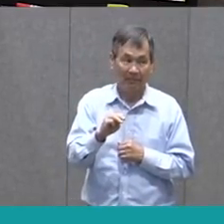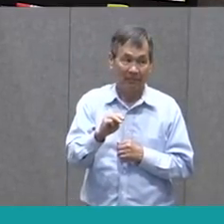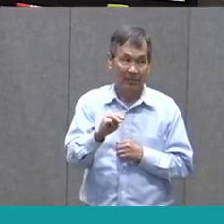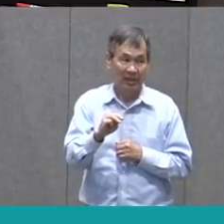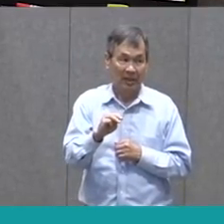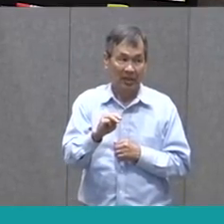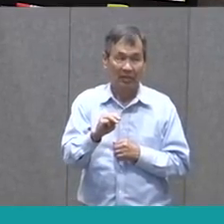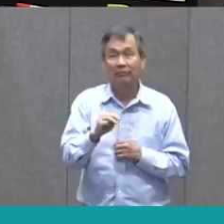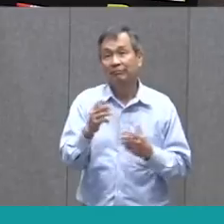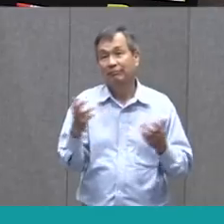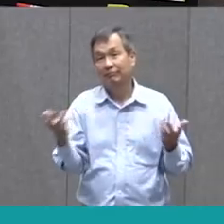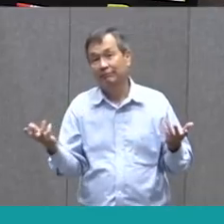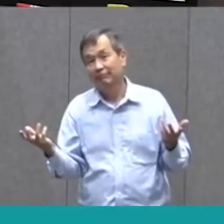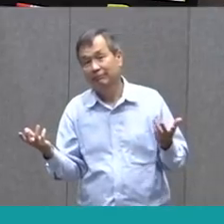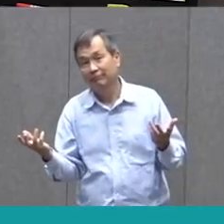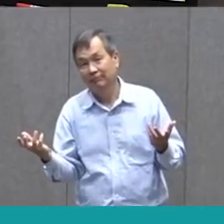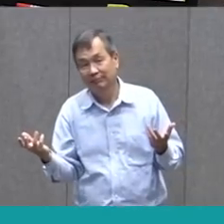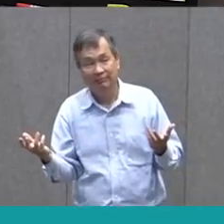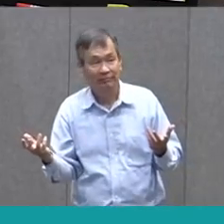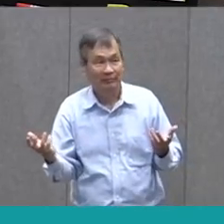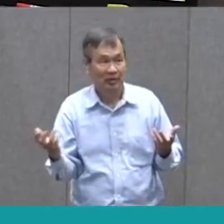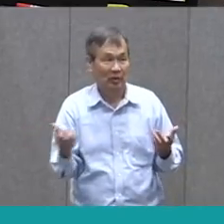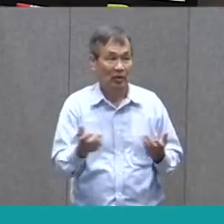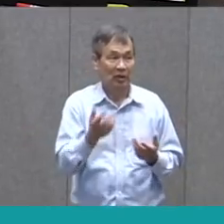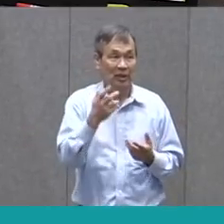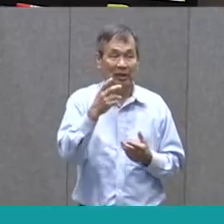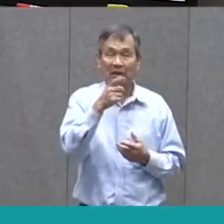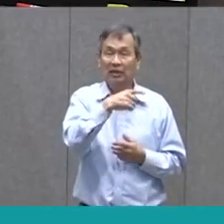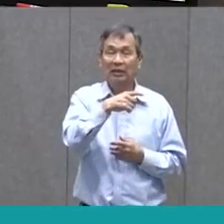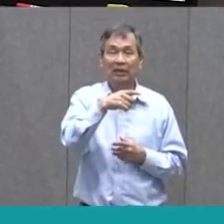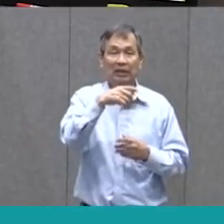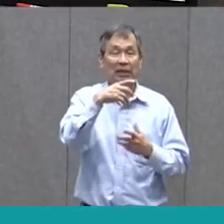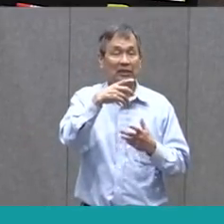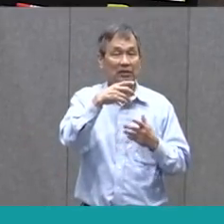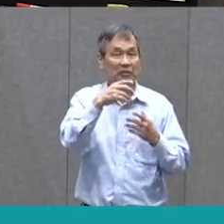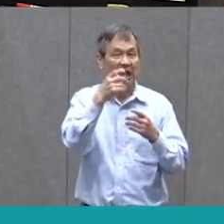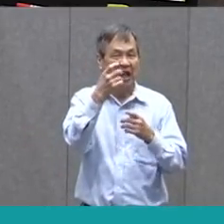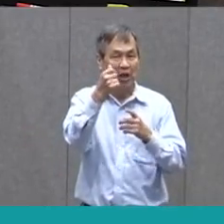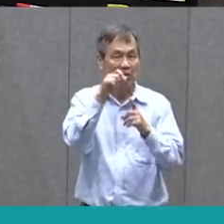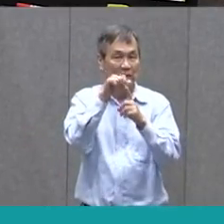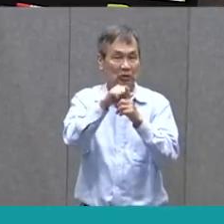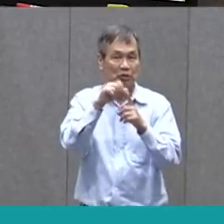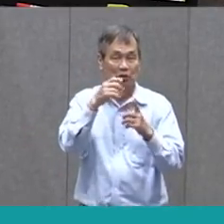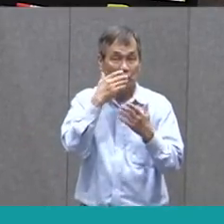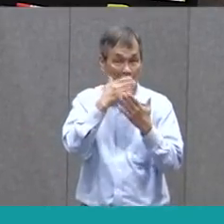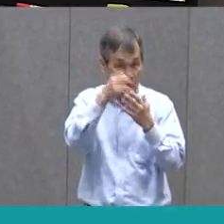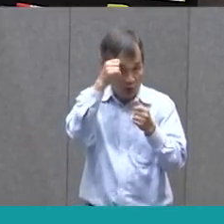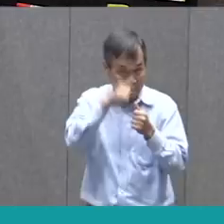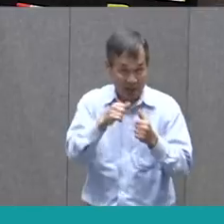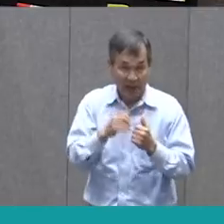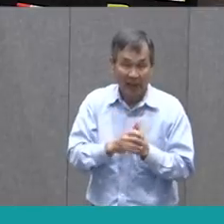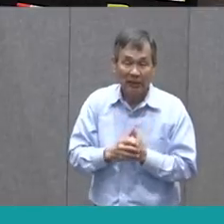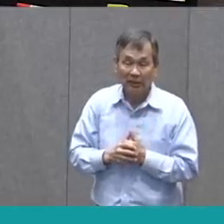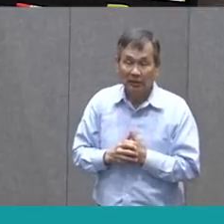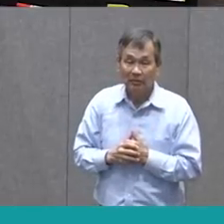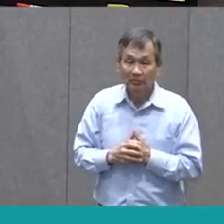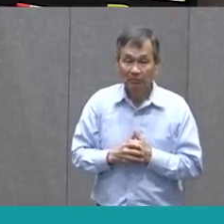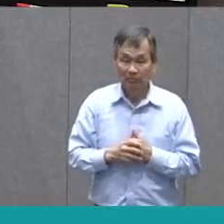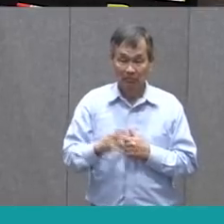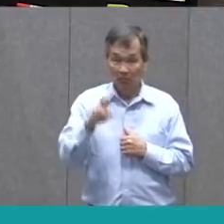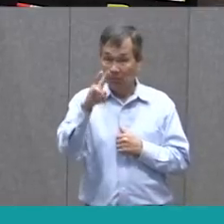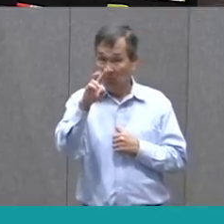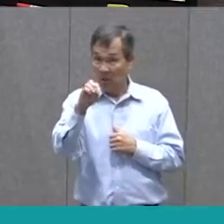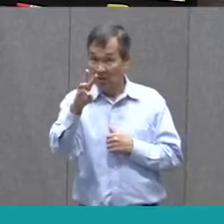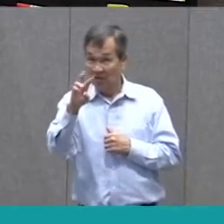And then I see three letters at the end, which can be tricky. It's good to remember, that our vowels